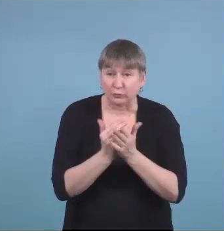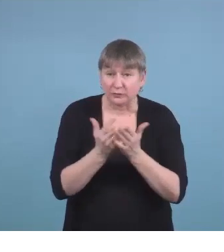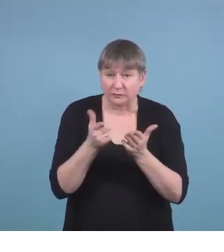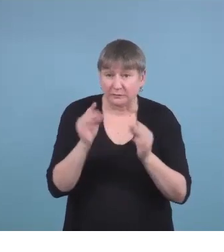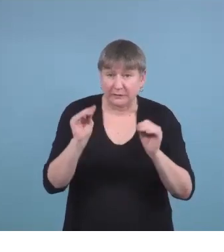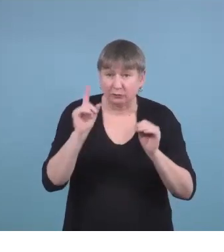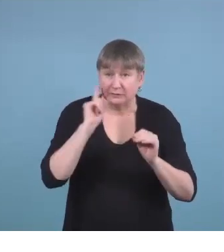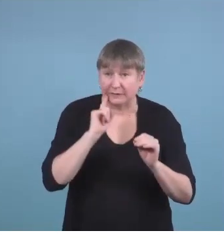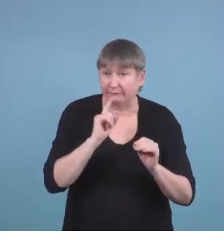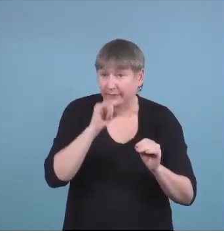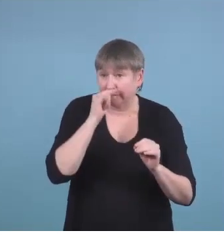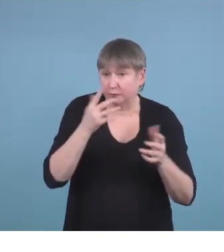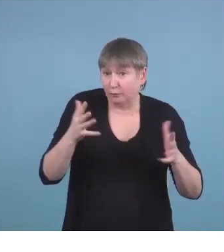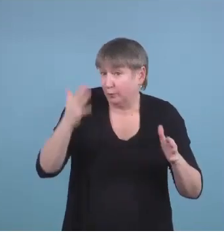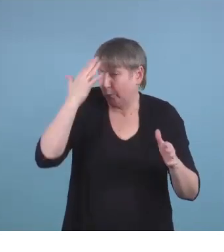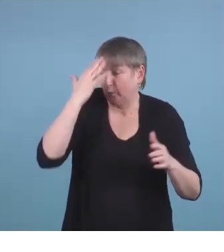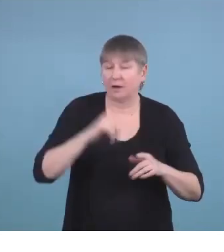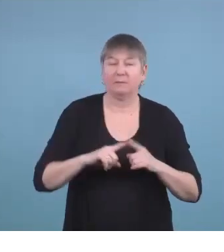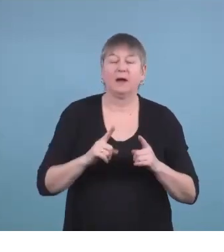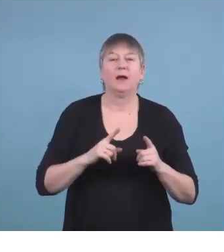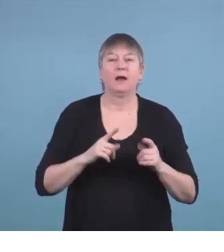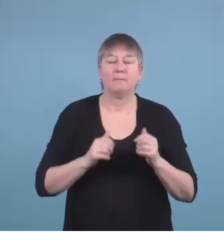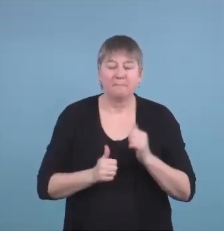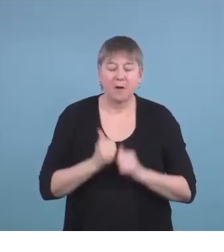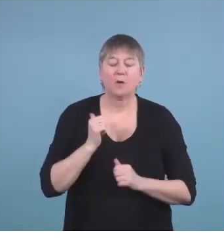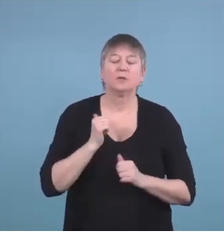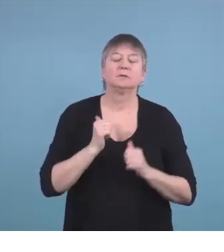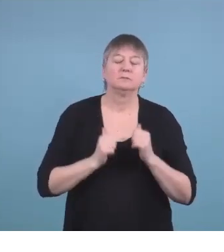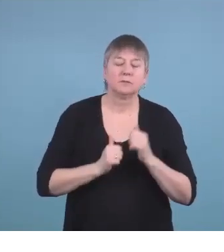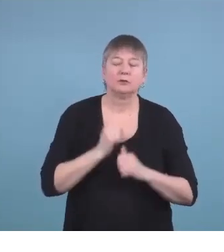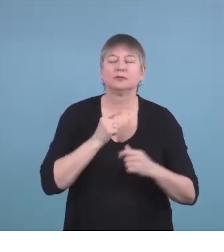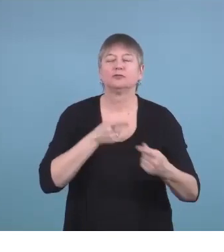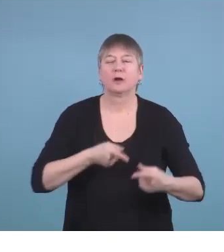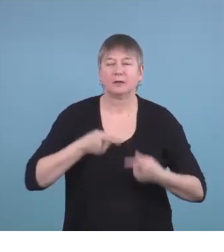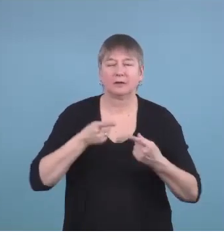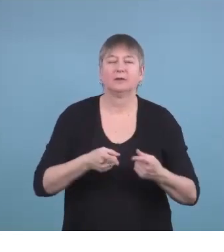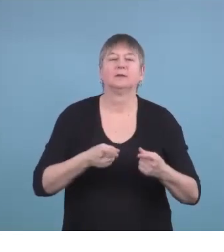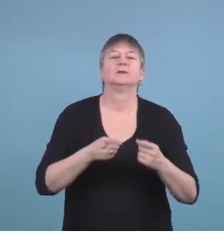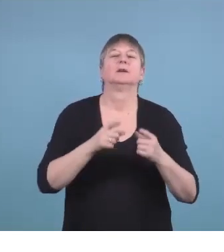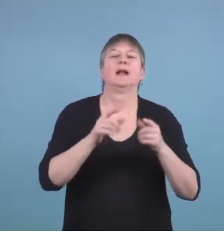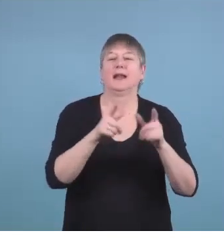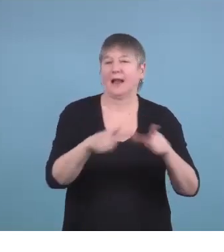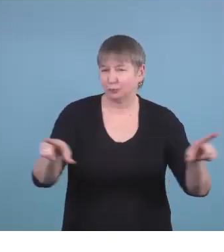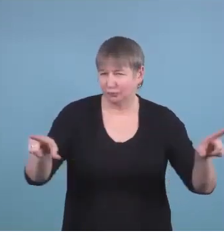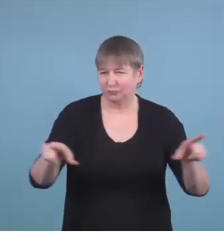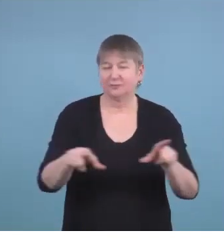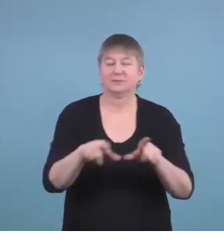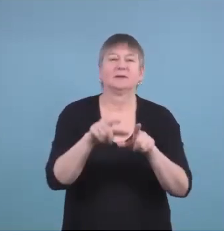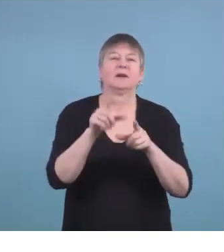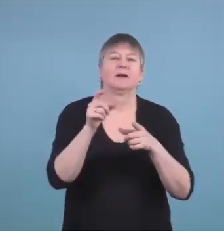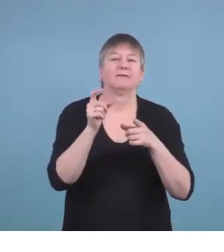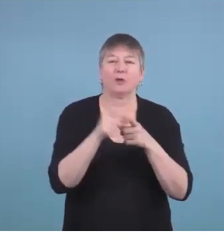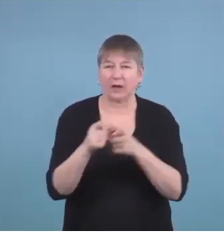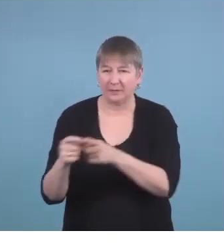But our biggest struggle with these kids is always language, vocabulary. Last year,